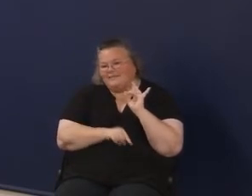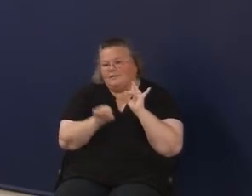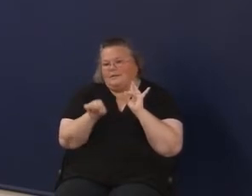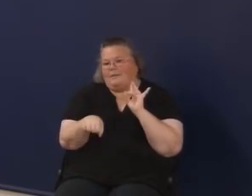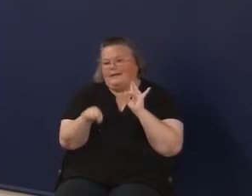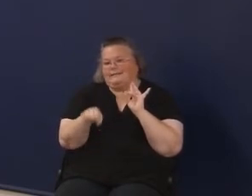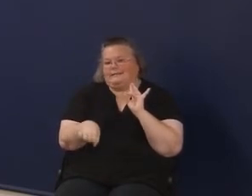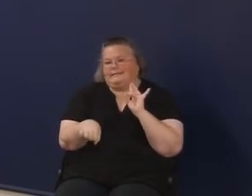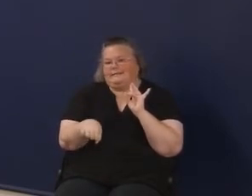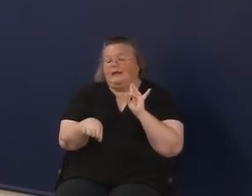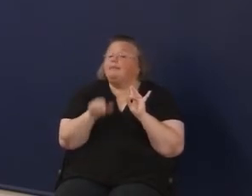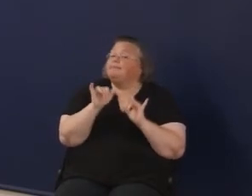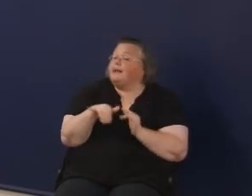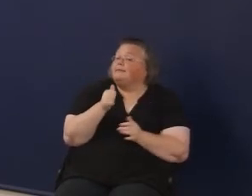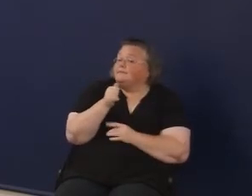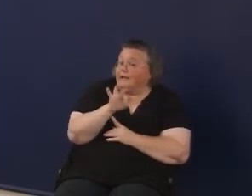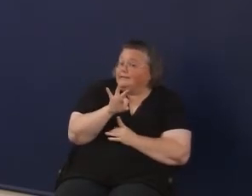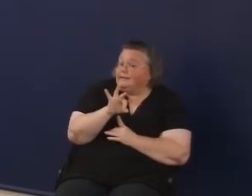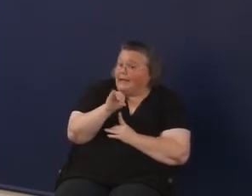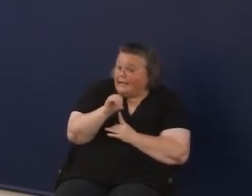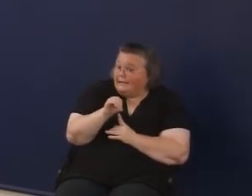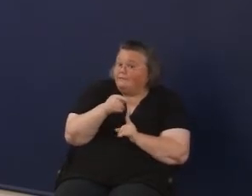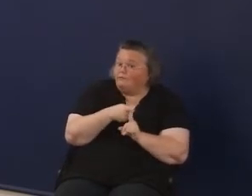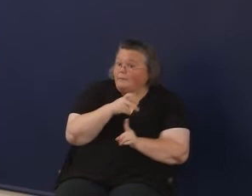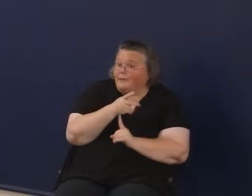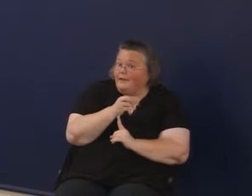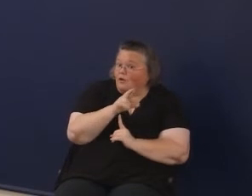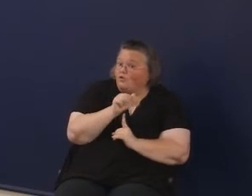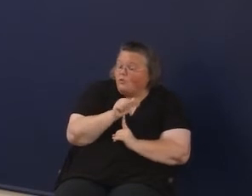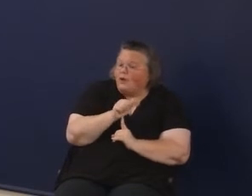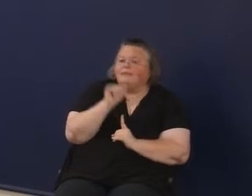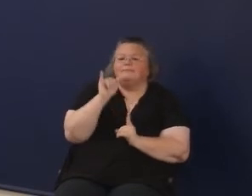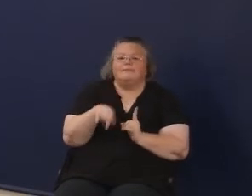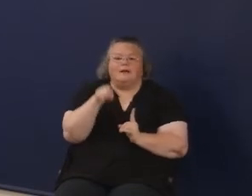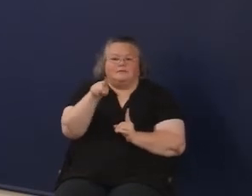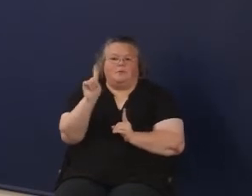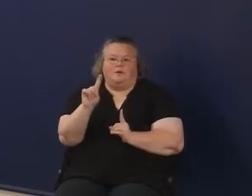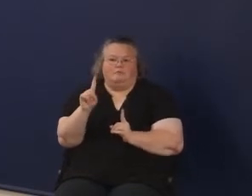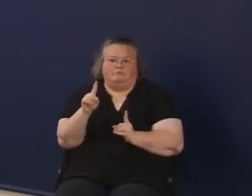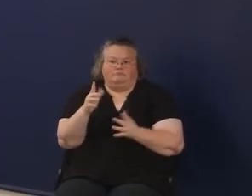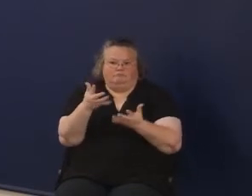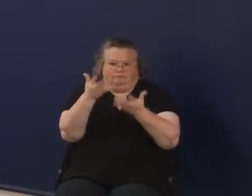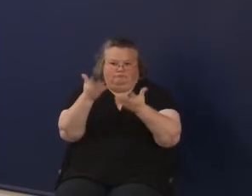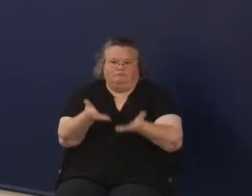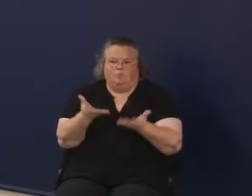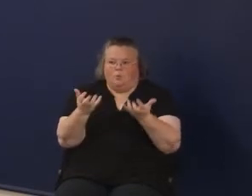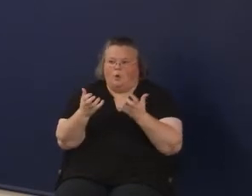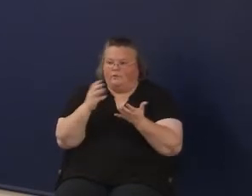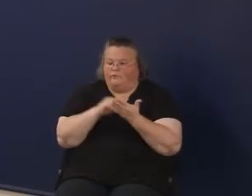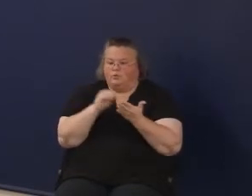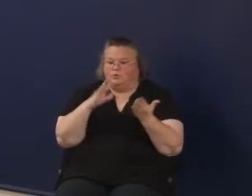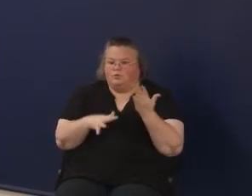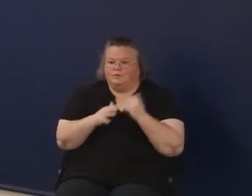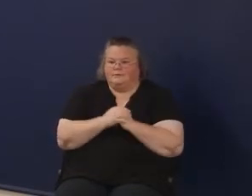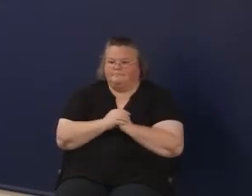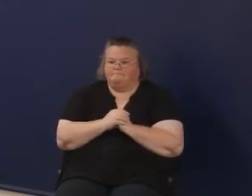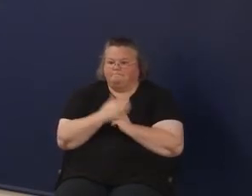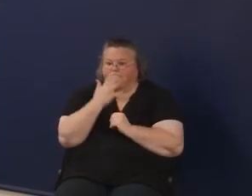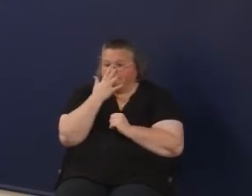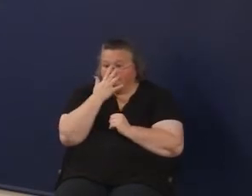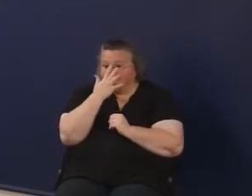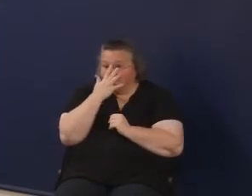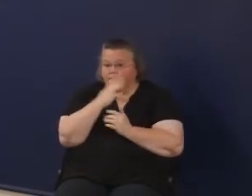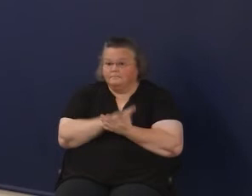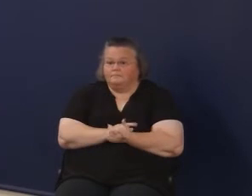that in 1990, coming out of Kara, this is where we were at in a similar kind of statement.